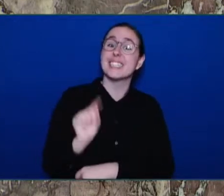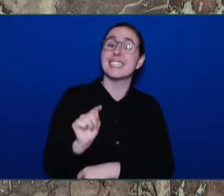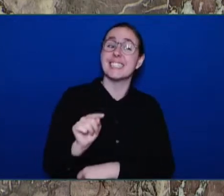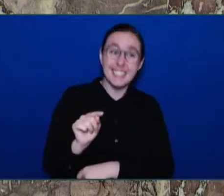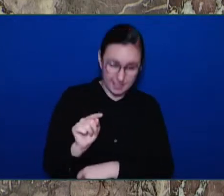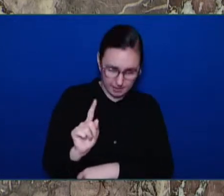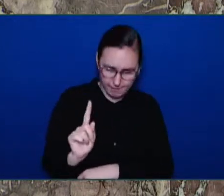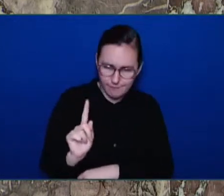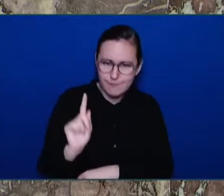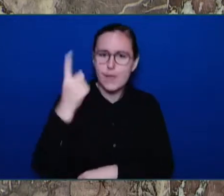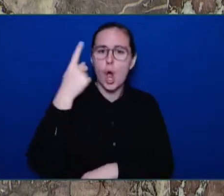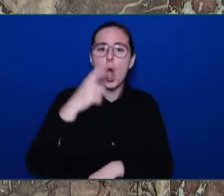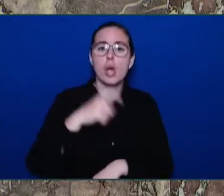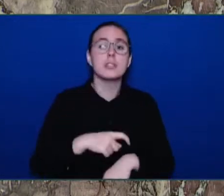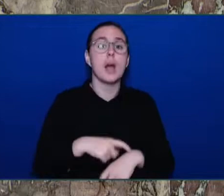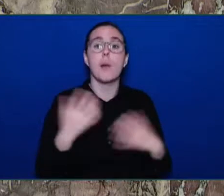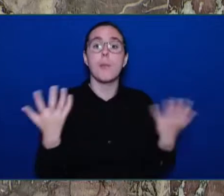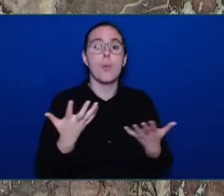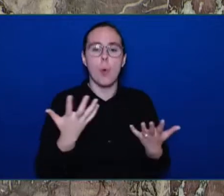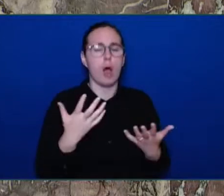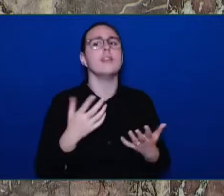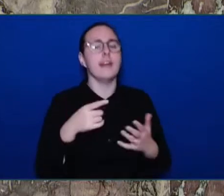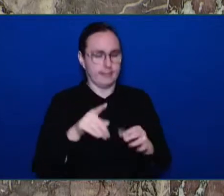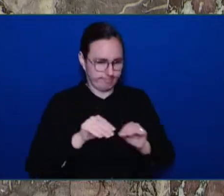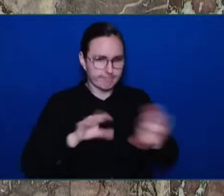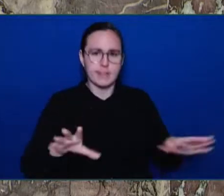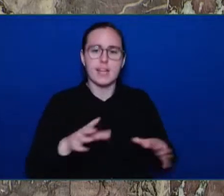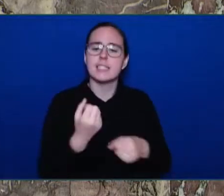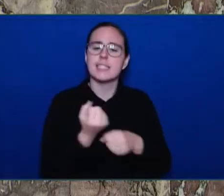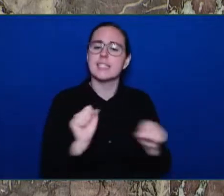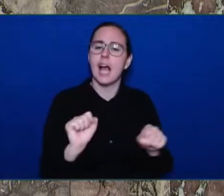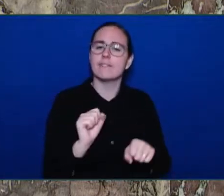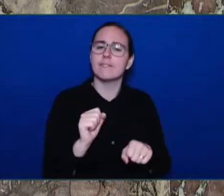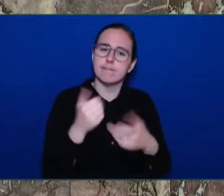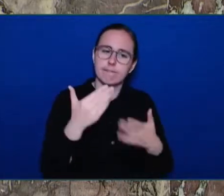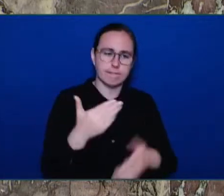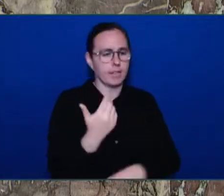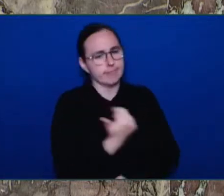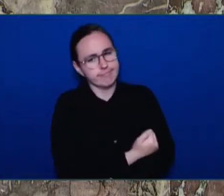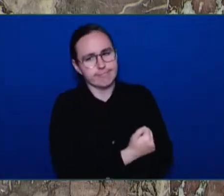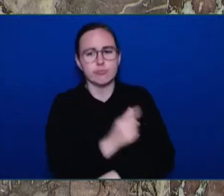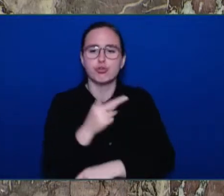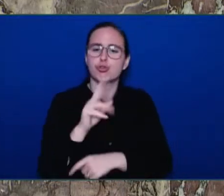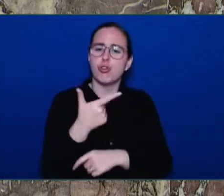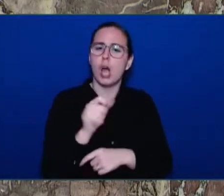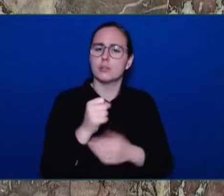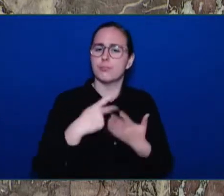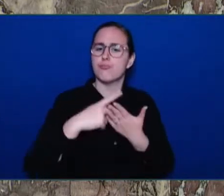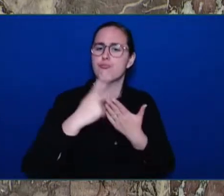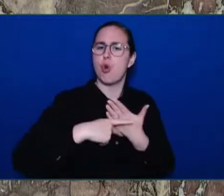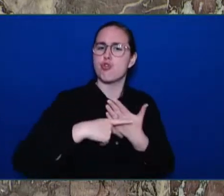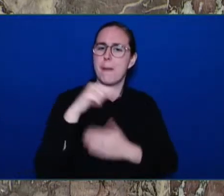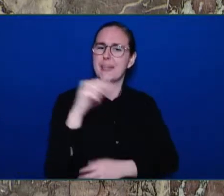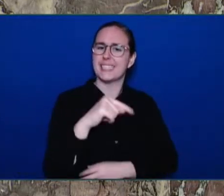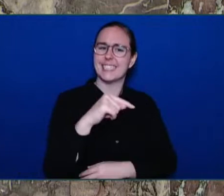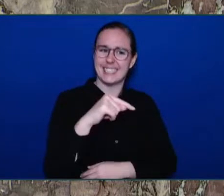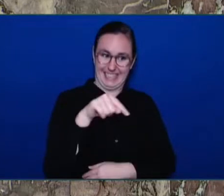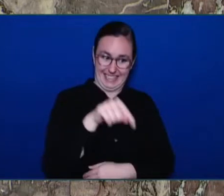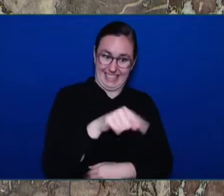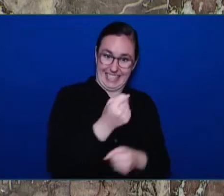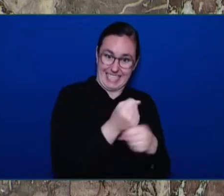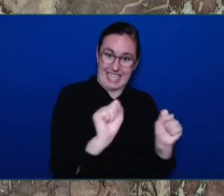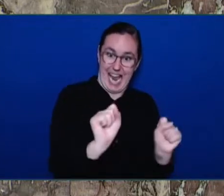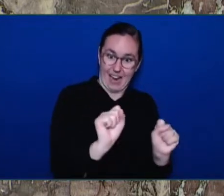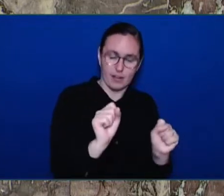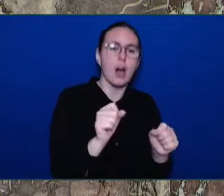and why we've continued to expand and evolve it. That's why we've added hundreds of new addiction treatment beds. That's